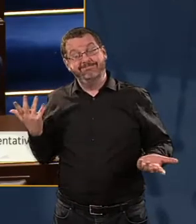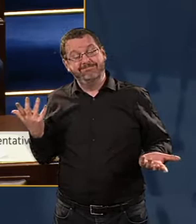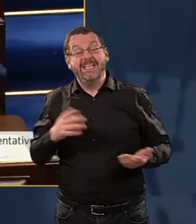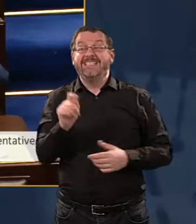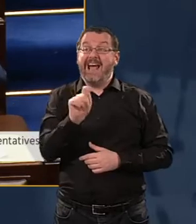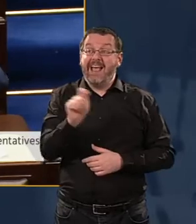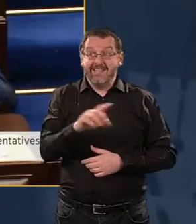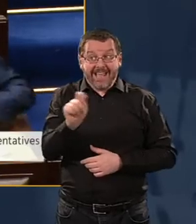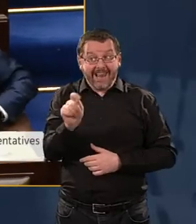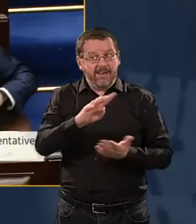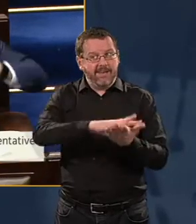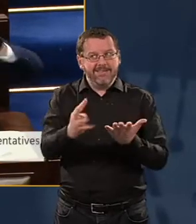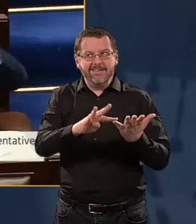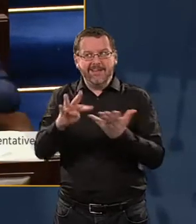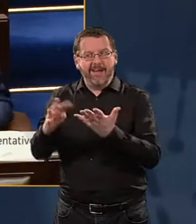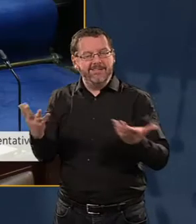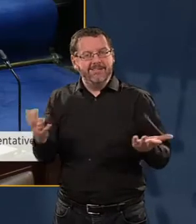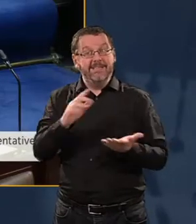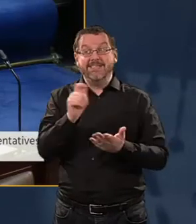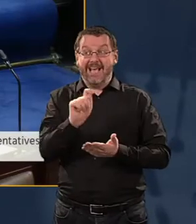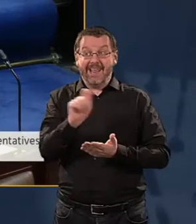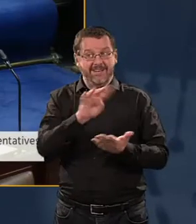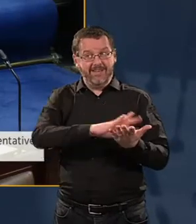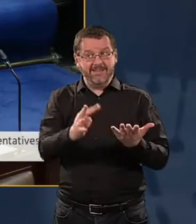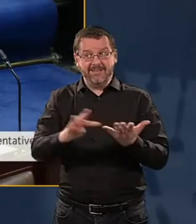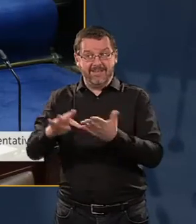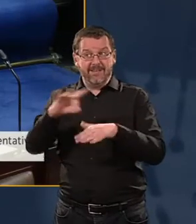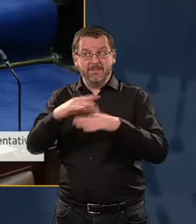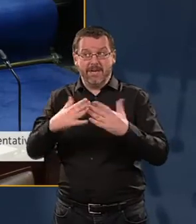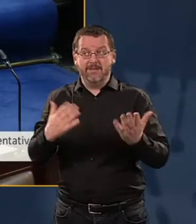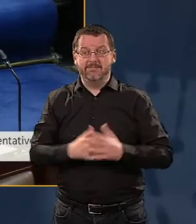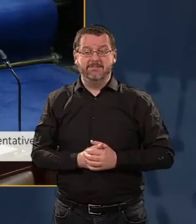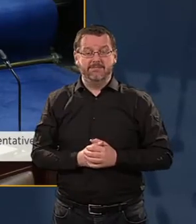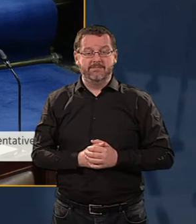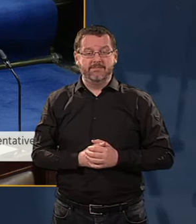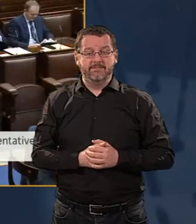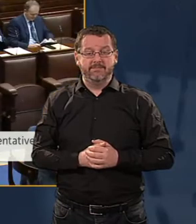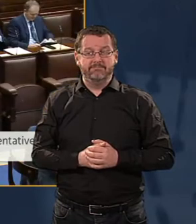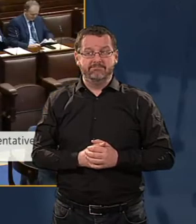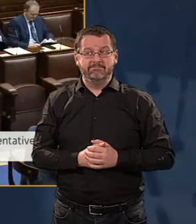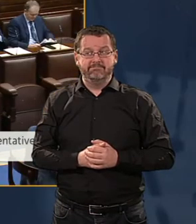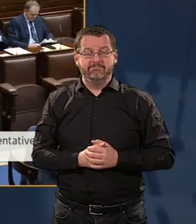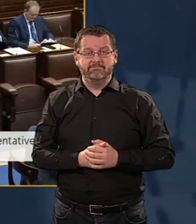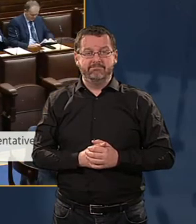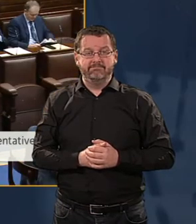was 1999, but I'm happy.